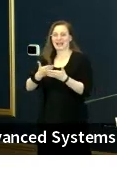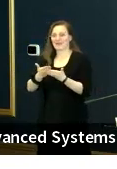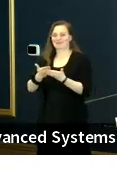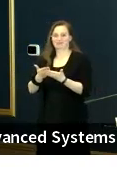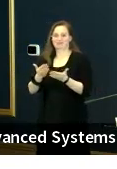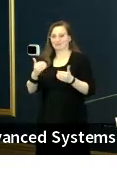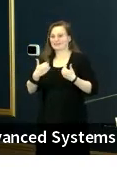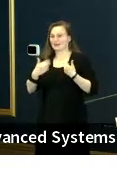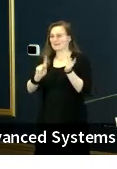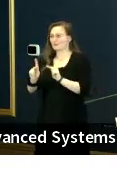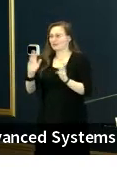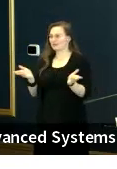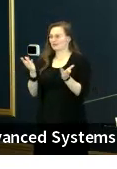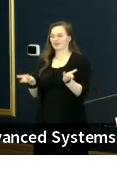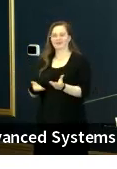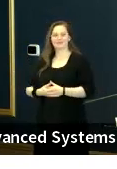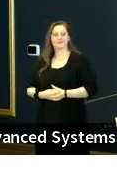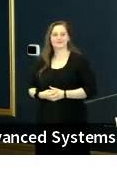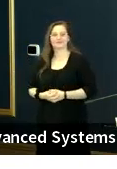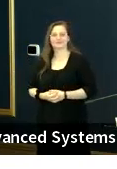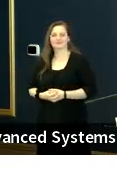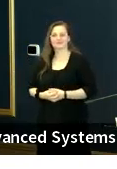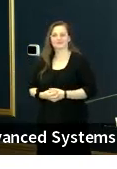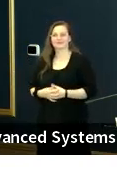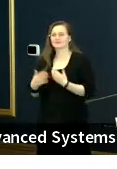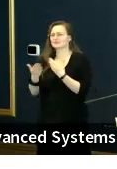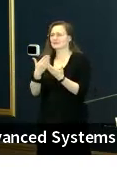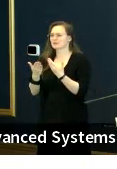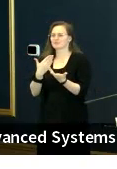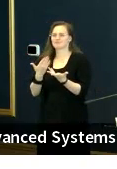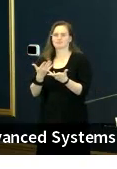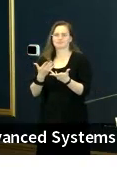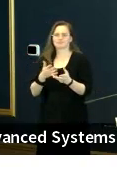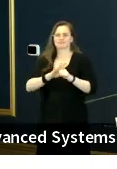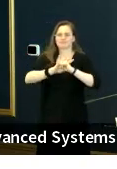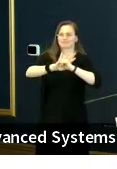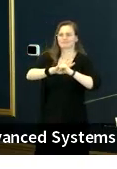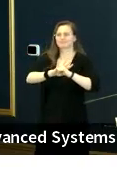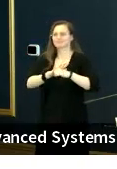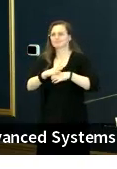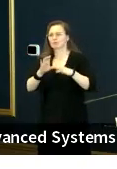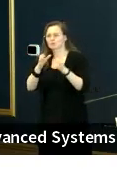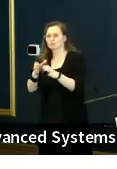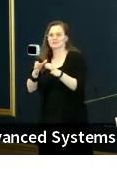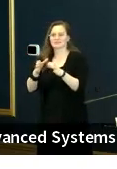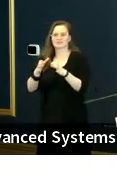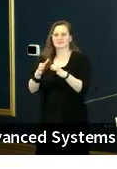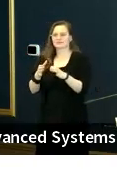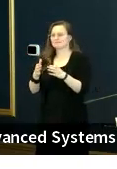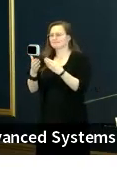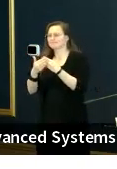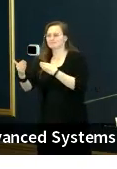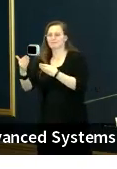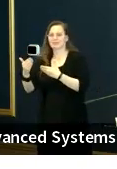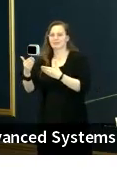No matter what it is in terms of progressive movements across society, they're driven by young people, whether it's the